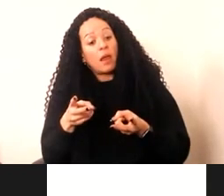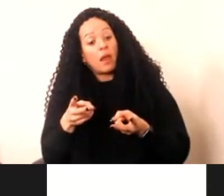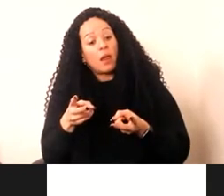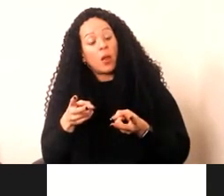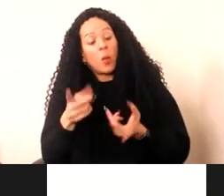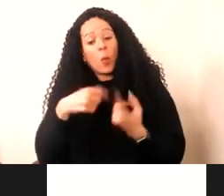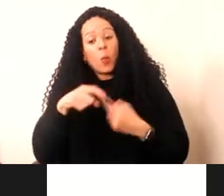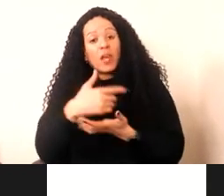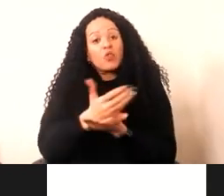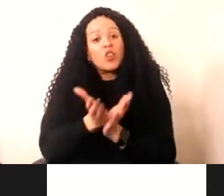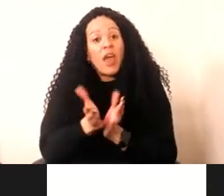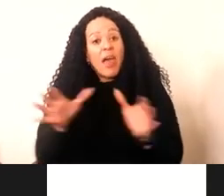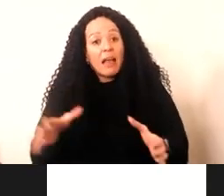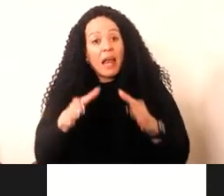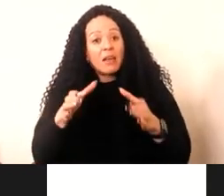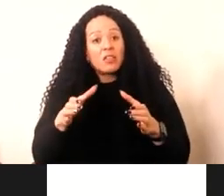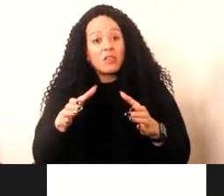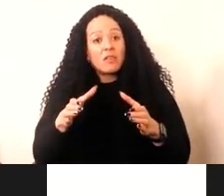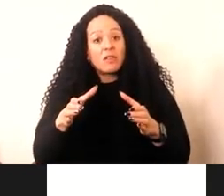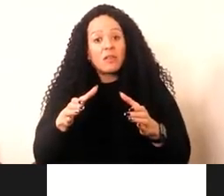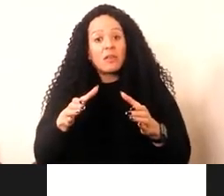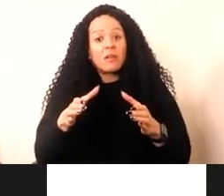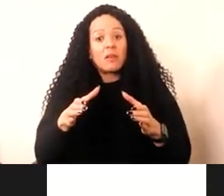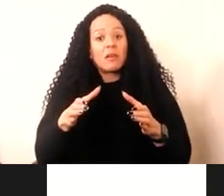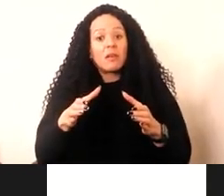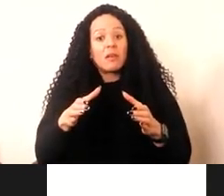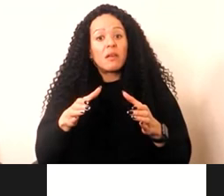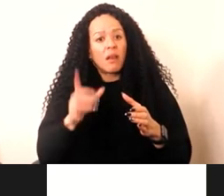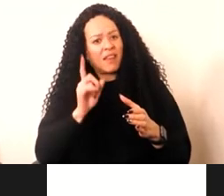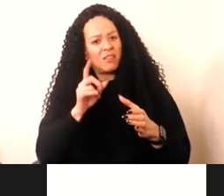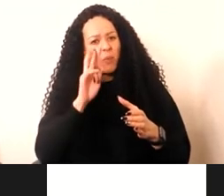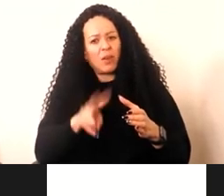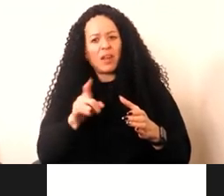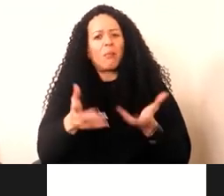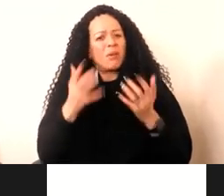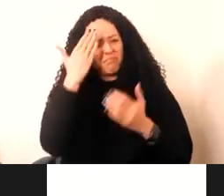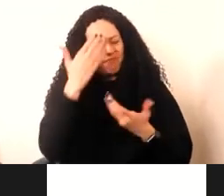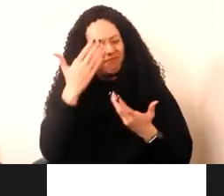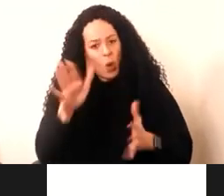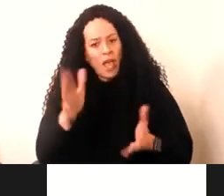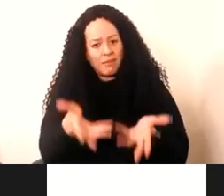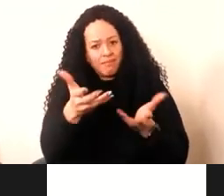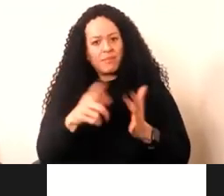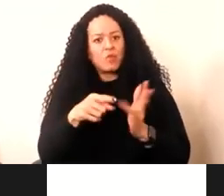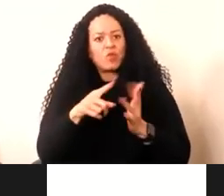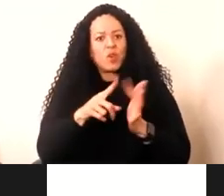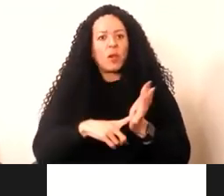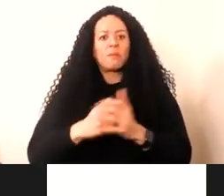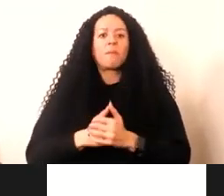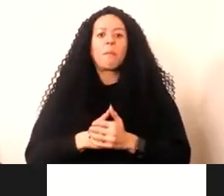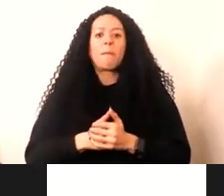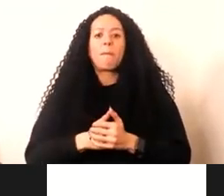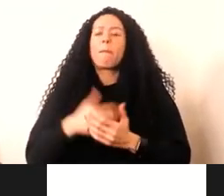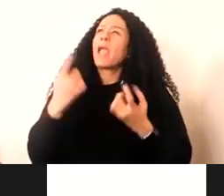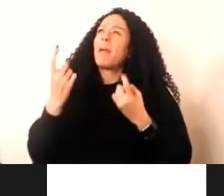or think through collections and how do we experiment collecting. I think that's probably where we're looking. Yeah, go ahead, Joel. Yeah, was just thinking about it. I mean, it's